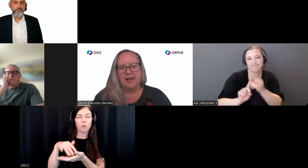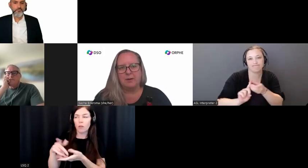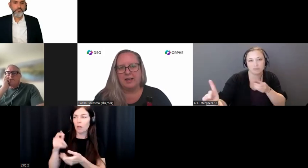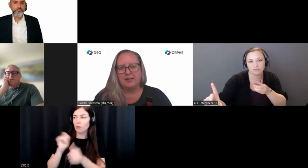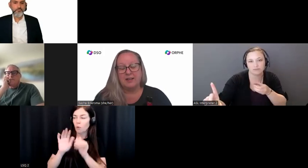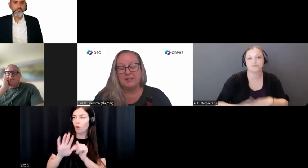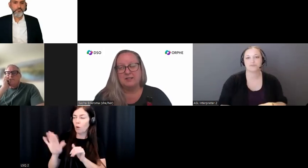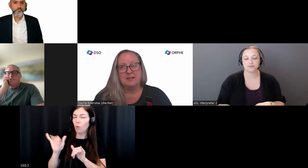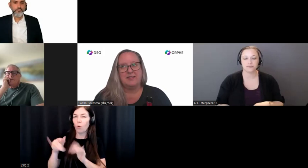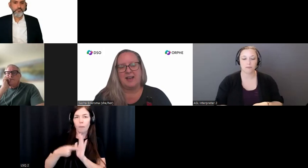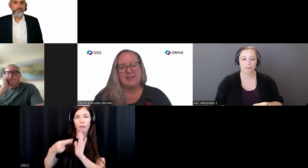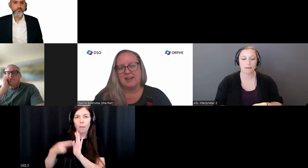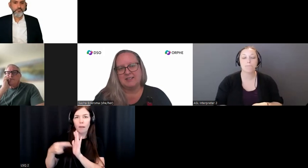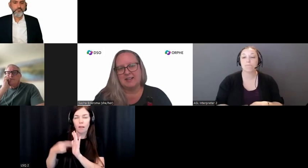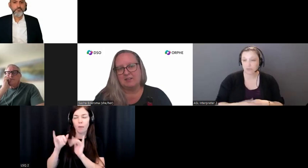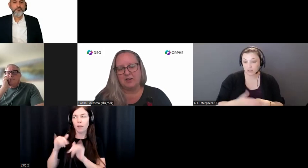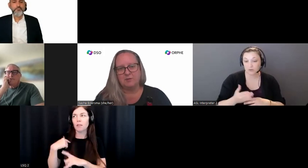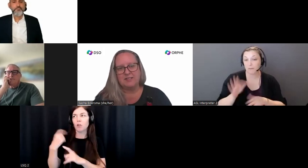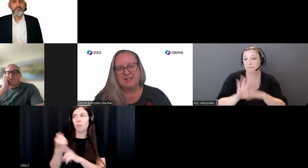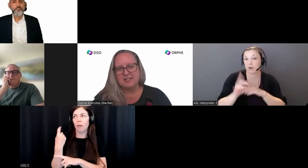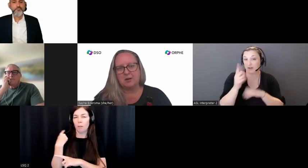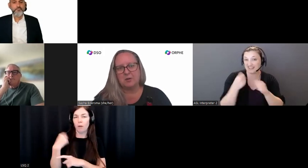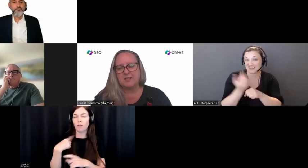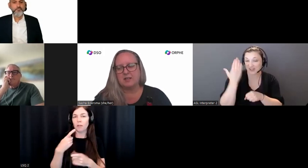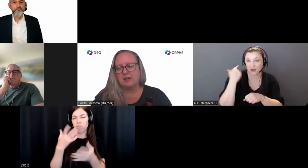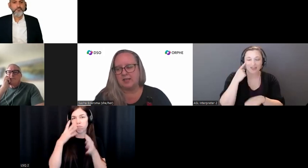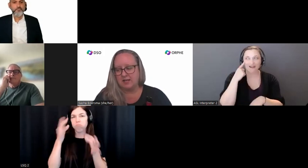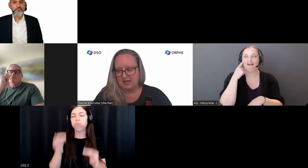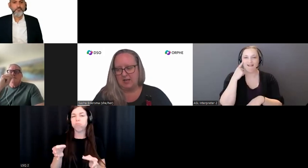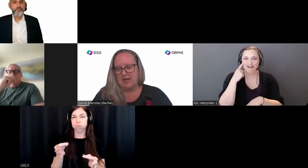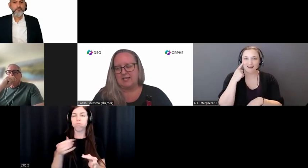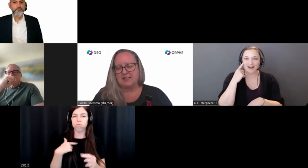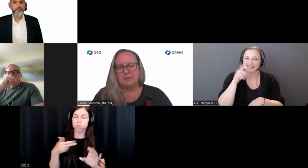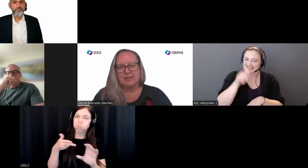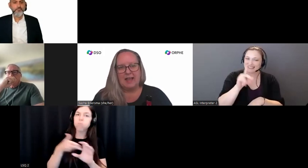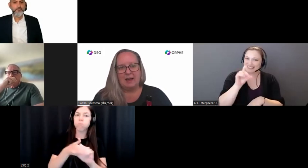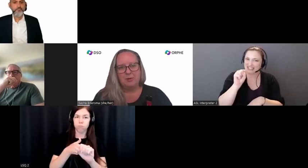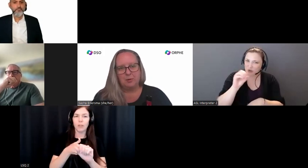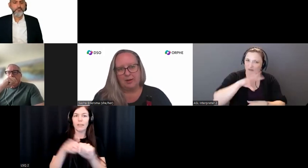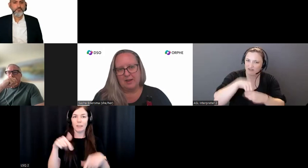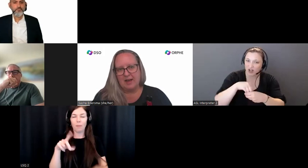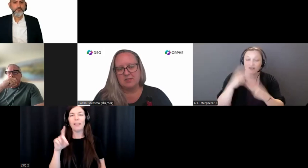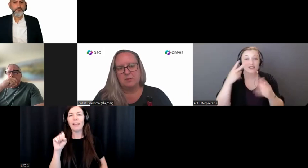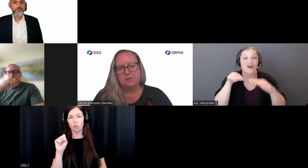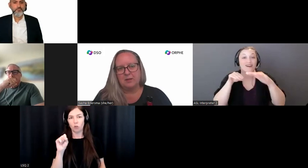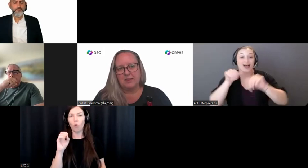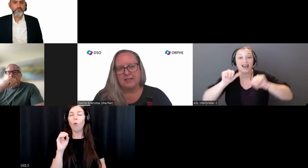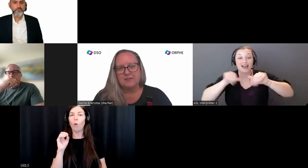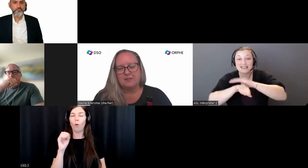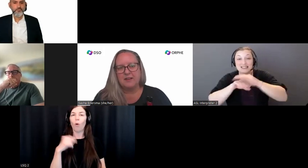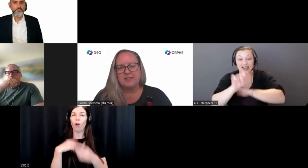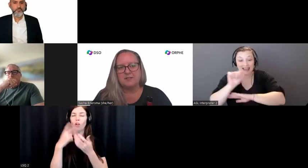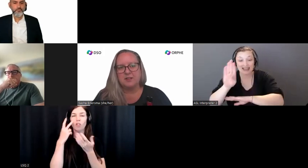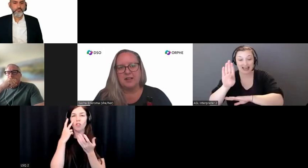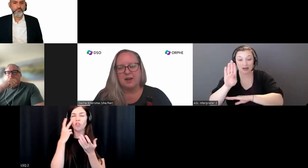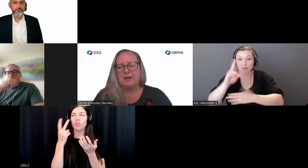I went that I need to get involved with DSO. I saw the accessibility lab program announced with ReelAbilities